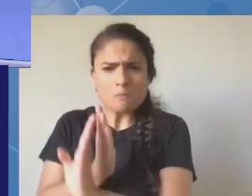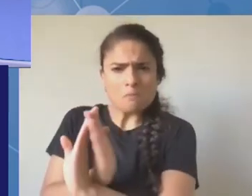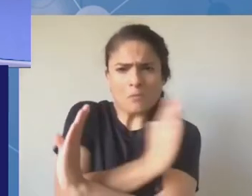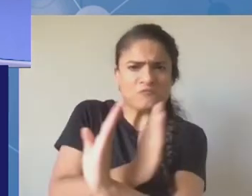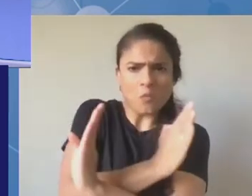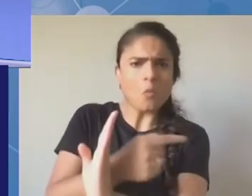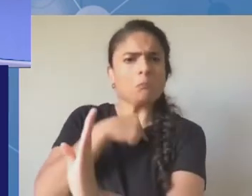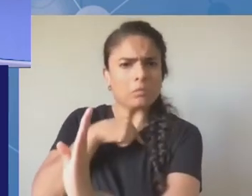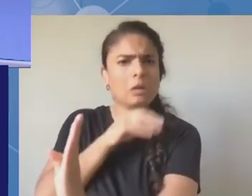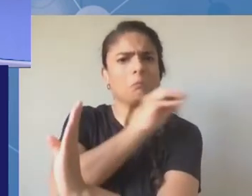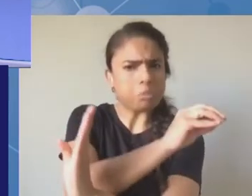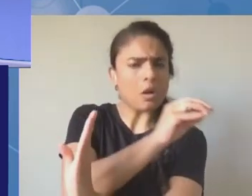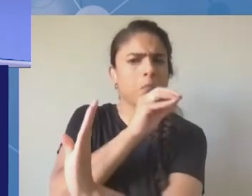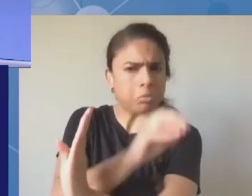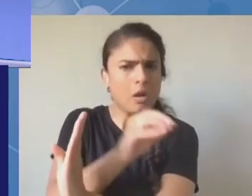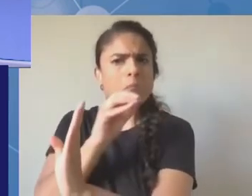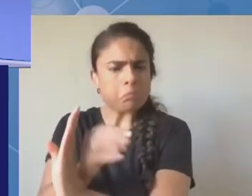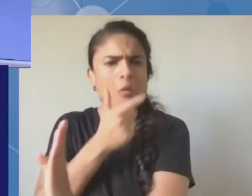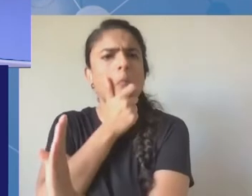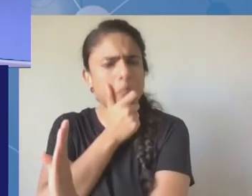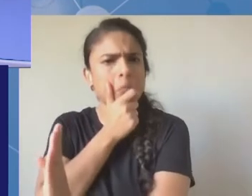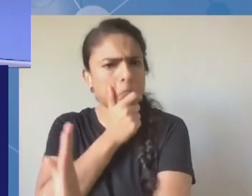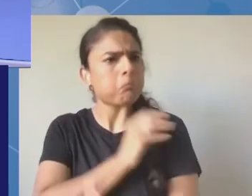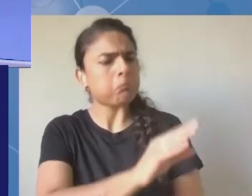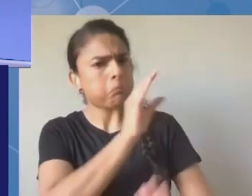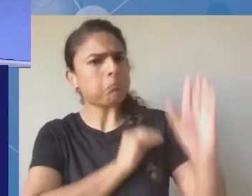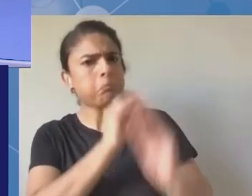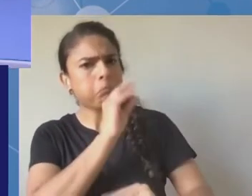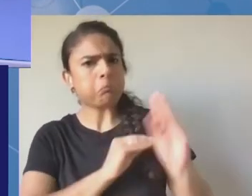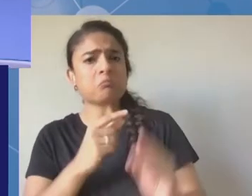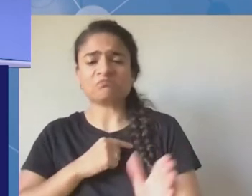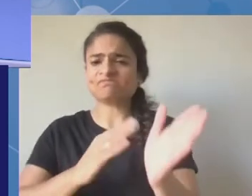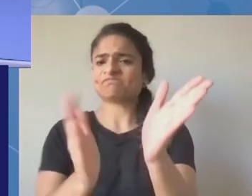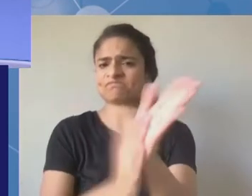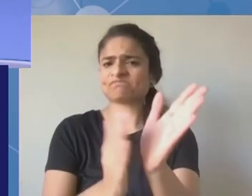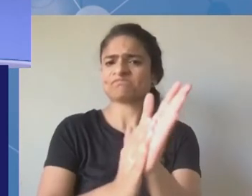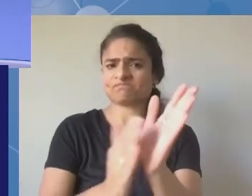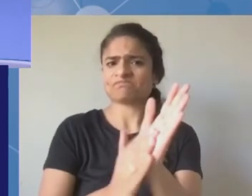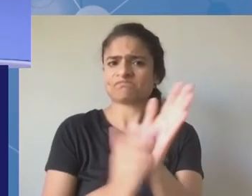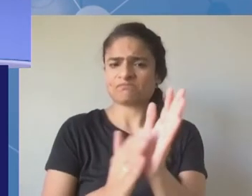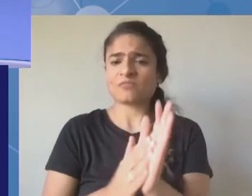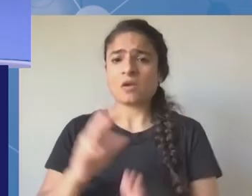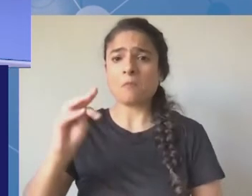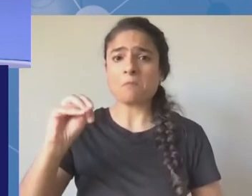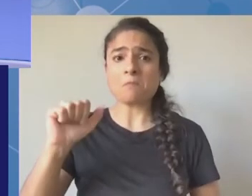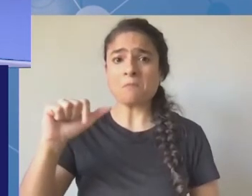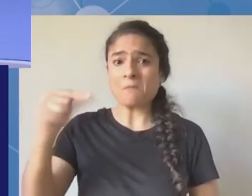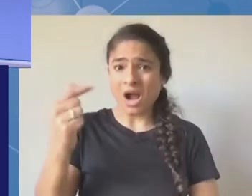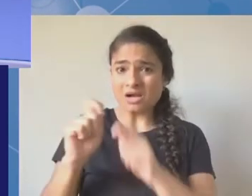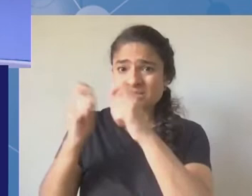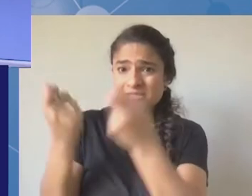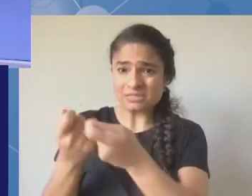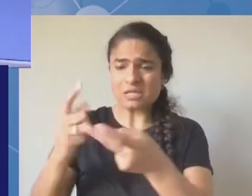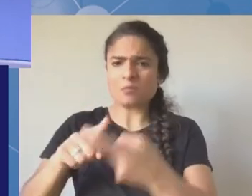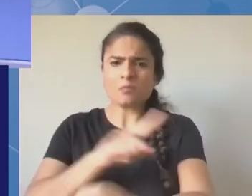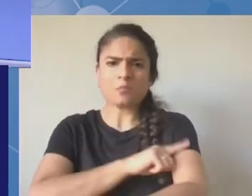team and the host country and the u.n team that actually pulled this off there were some challenges